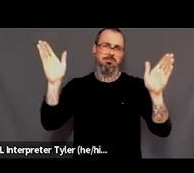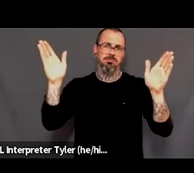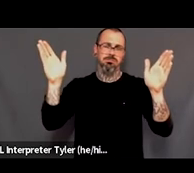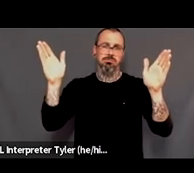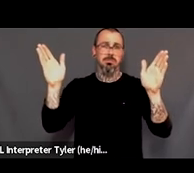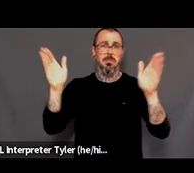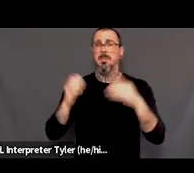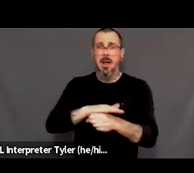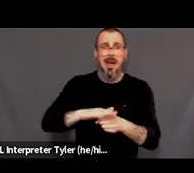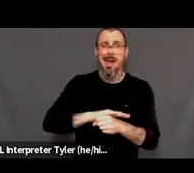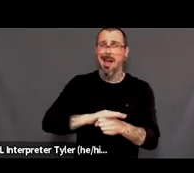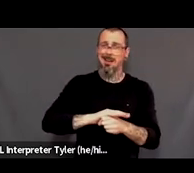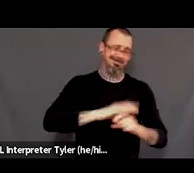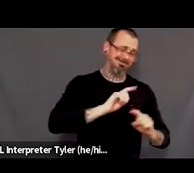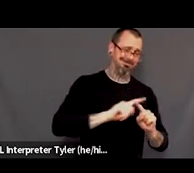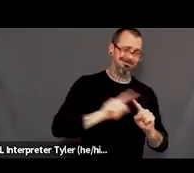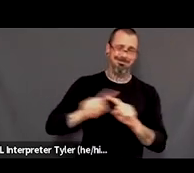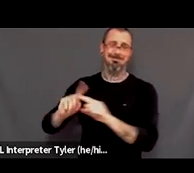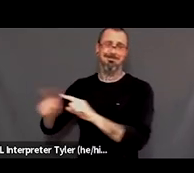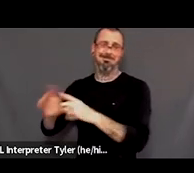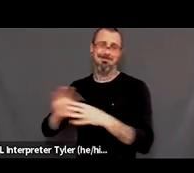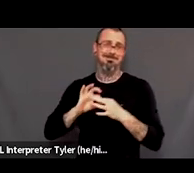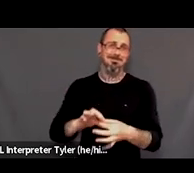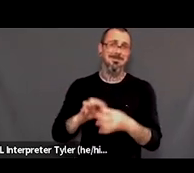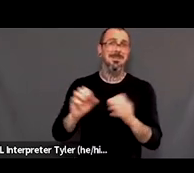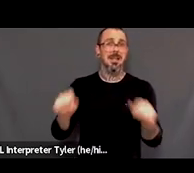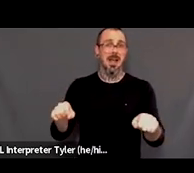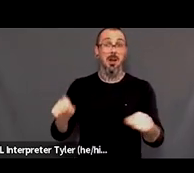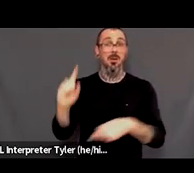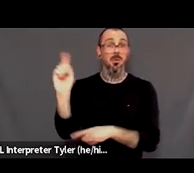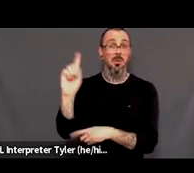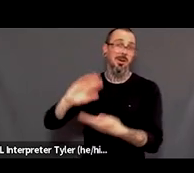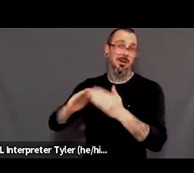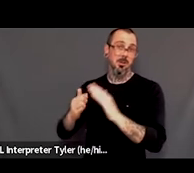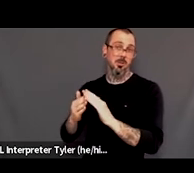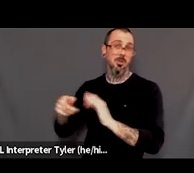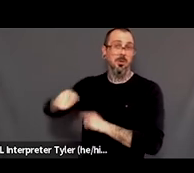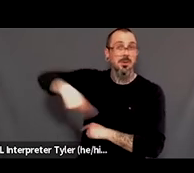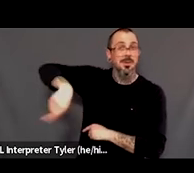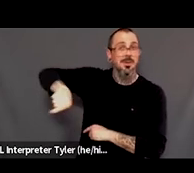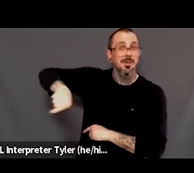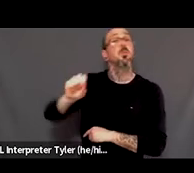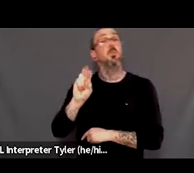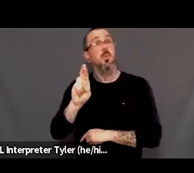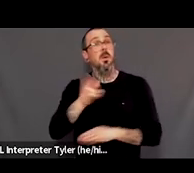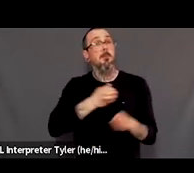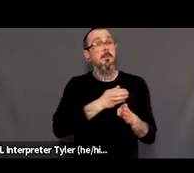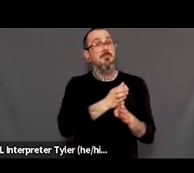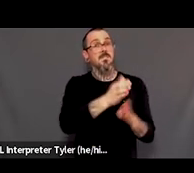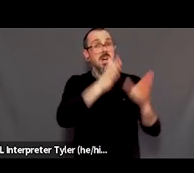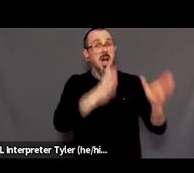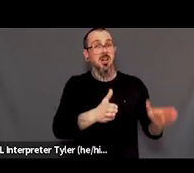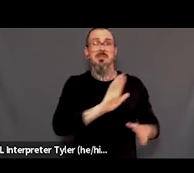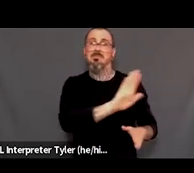space either in community or by a professional where a person seeks care for their physical mental